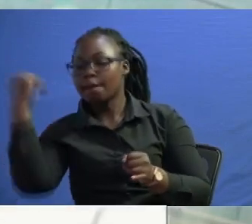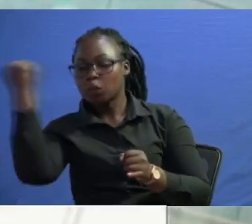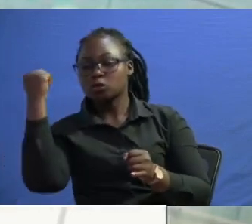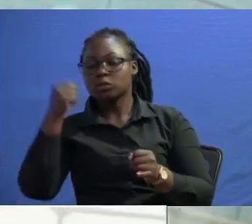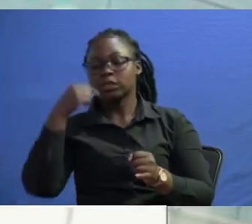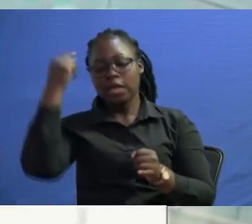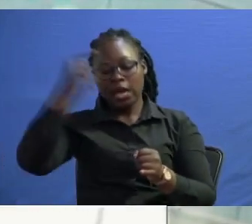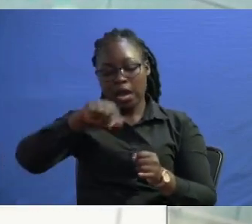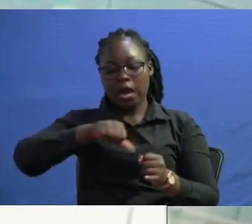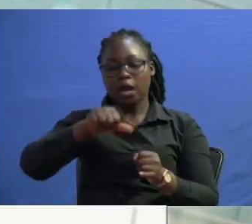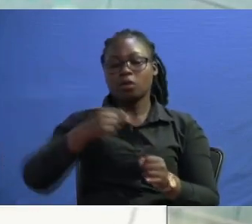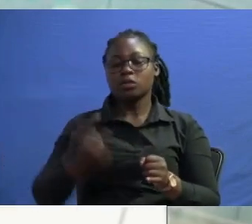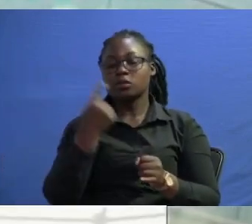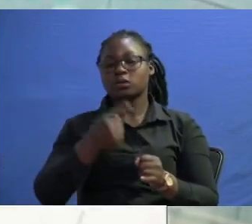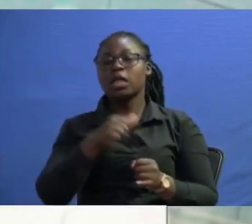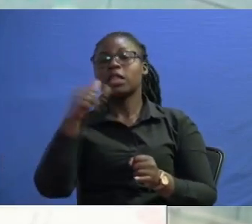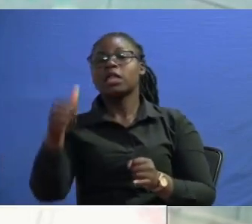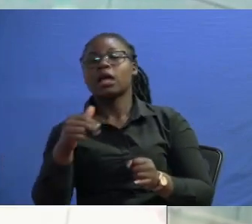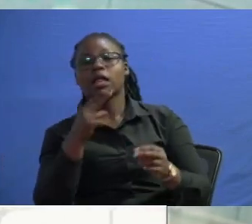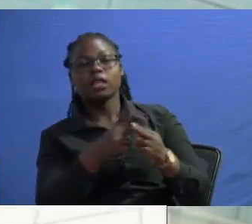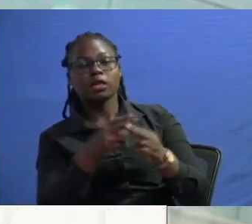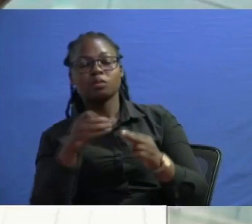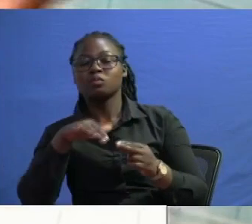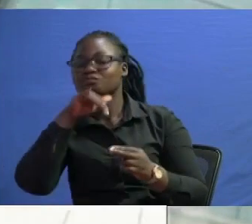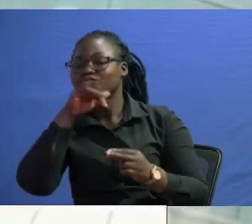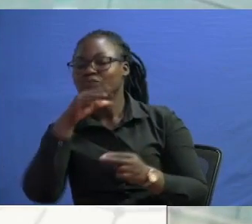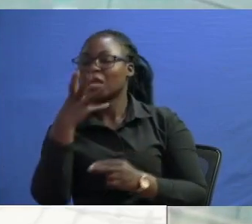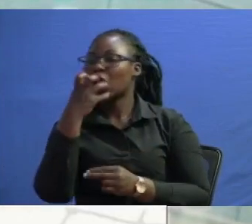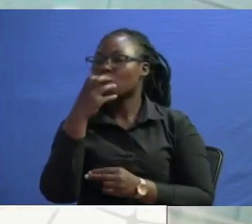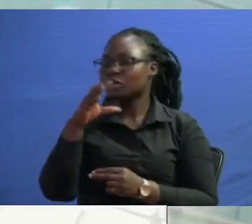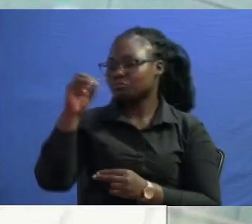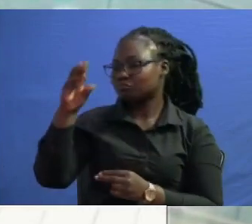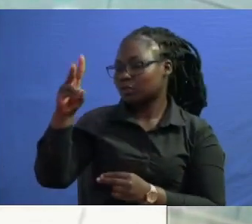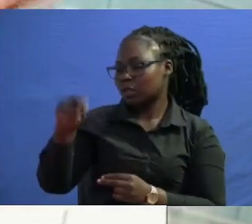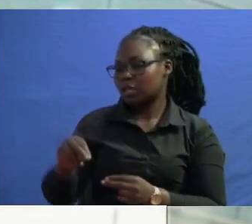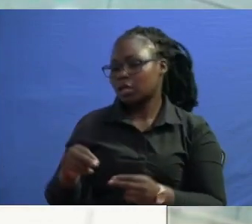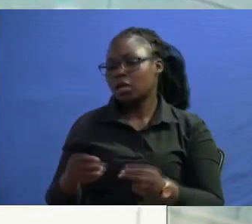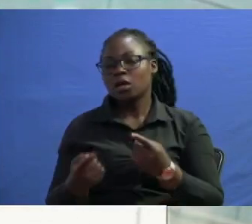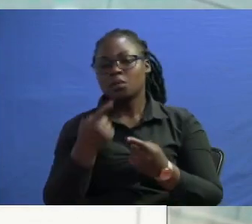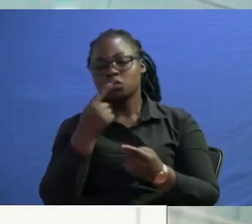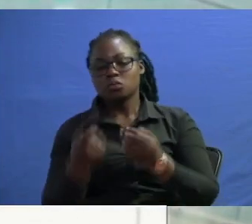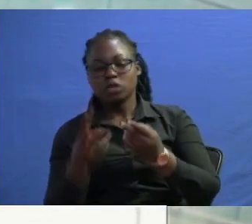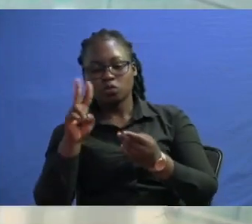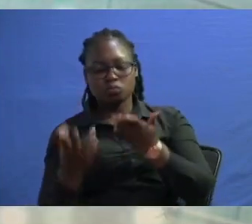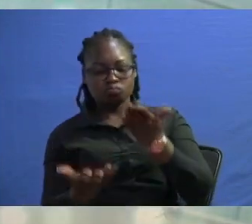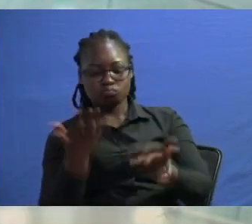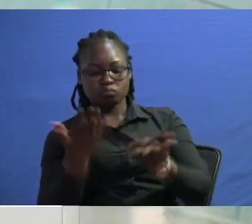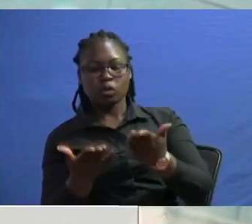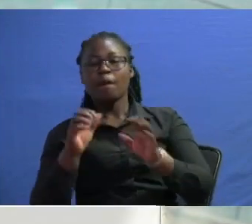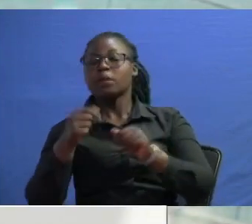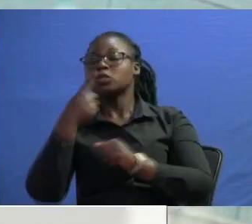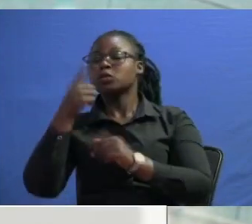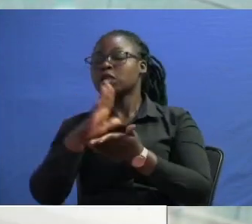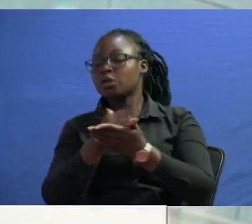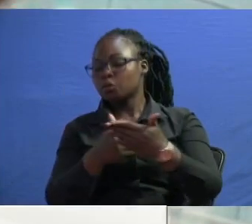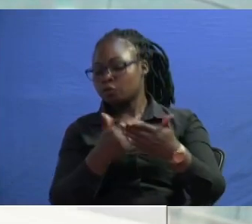fact another name of raila dinga is odm another name of odm israel so i can tell you for a fact before this station